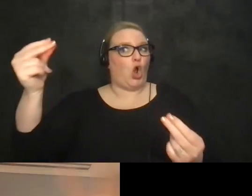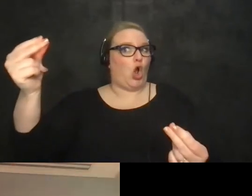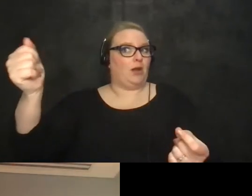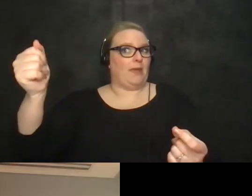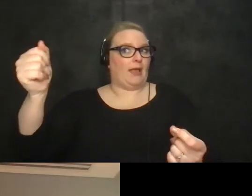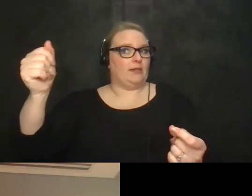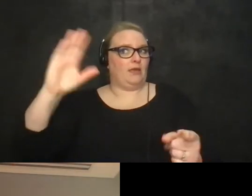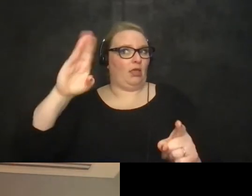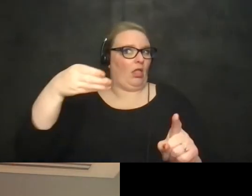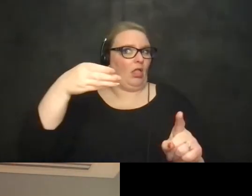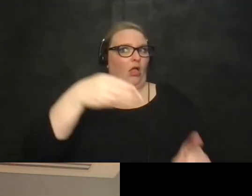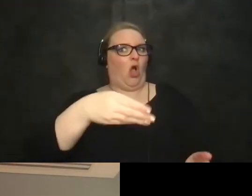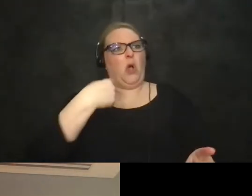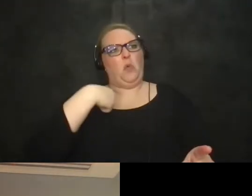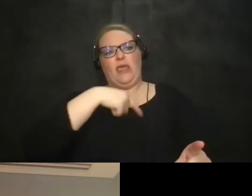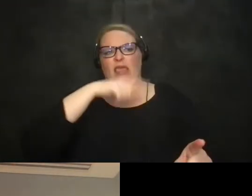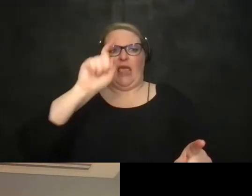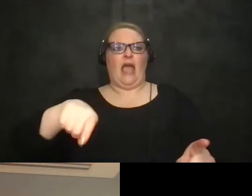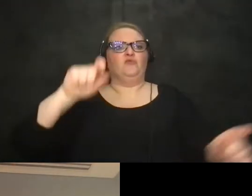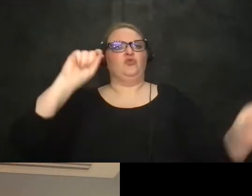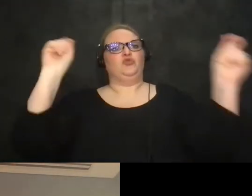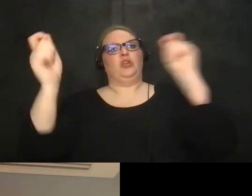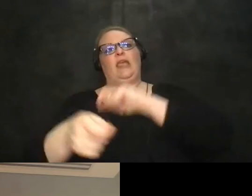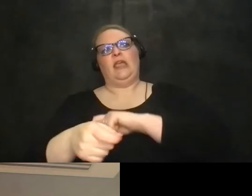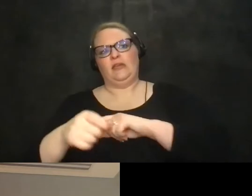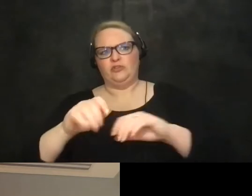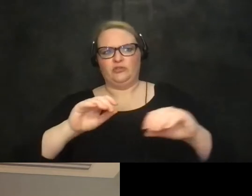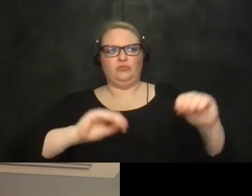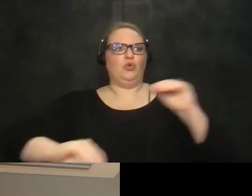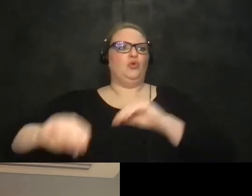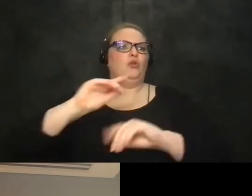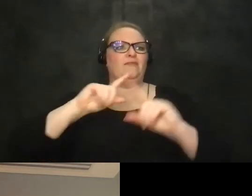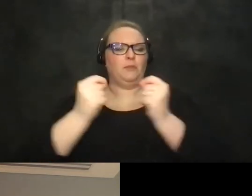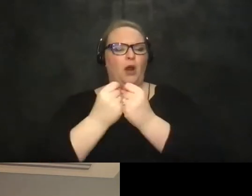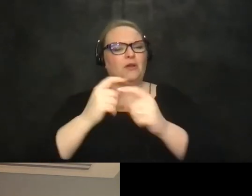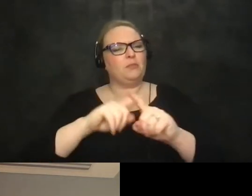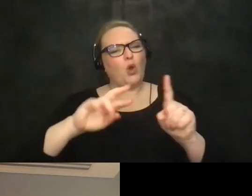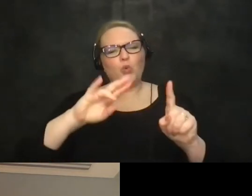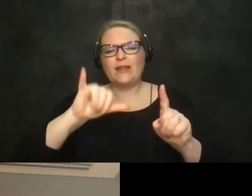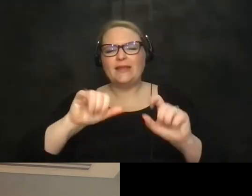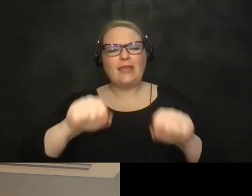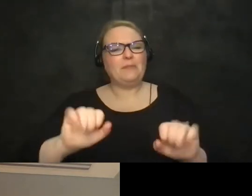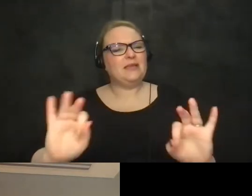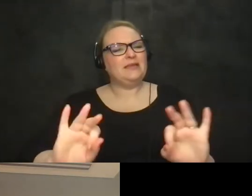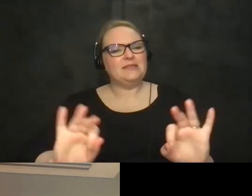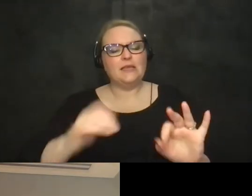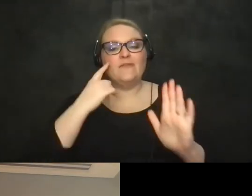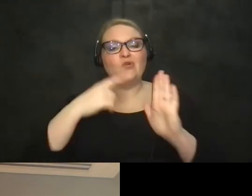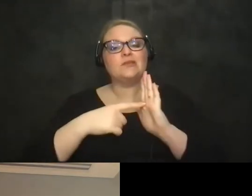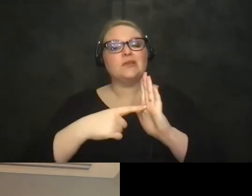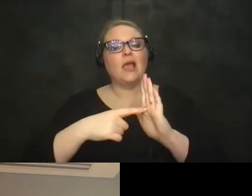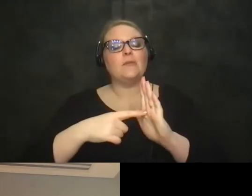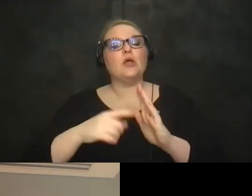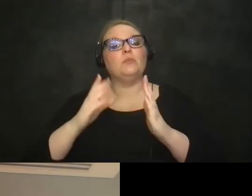this big thing that we need to change or we need to move departments instead of can be a really easy fix i have a really good example of this we have a job